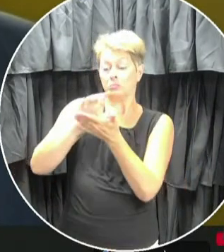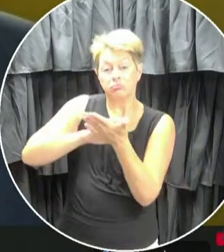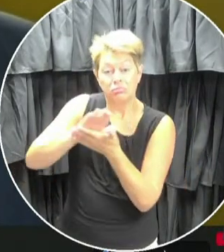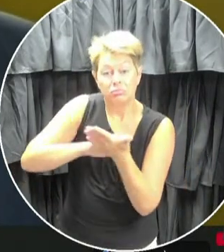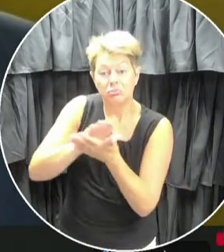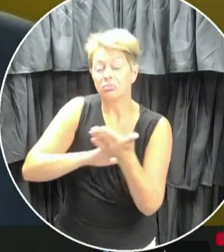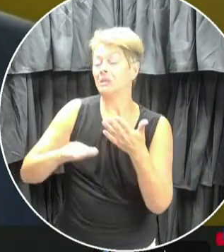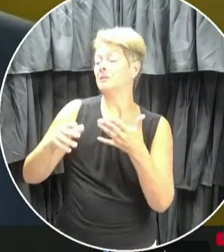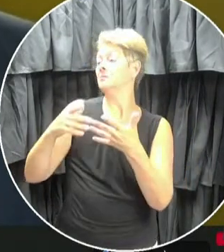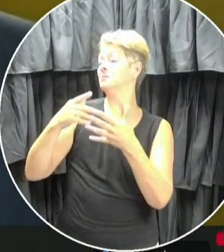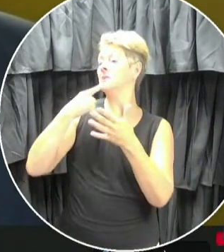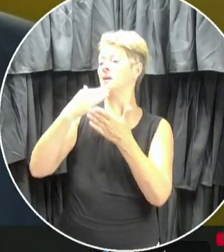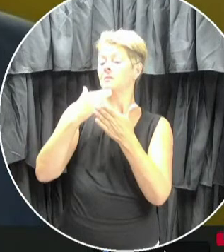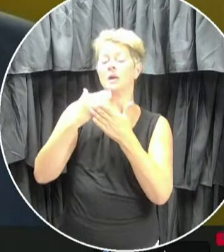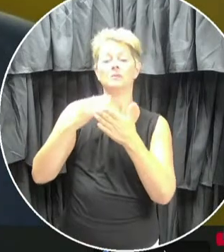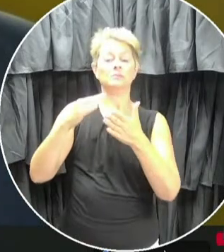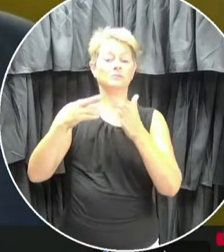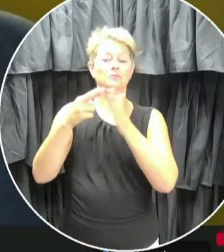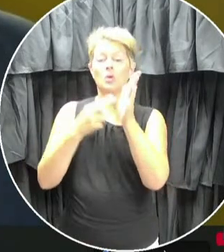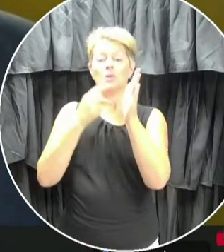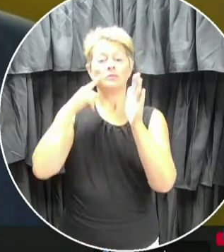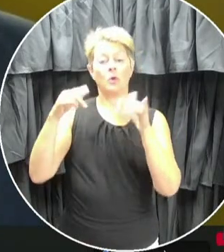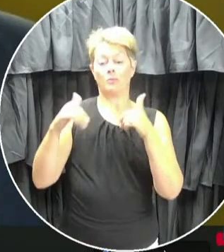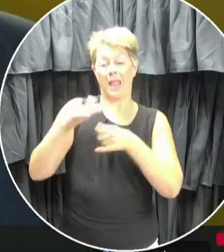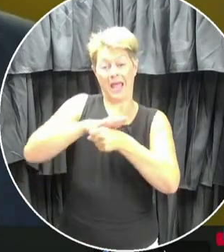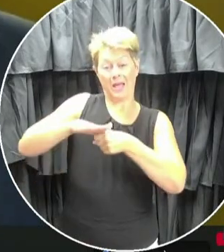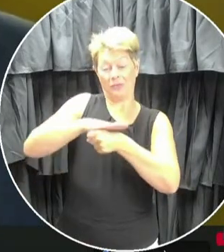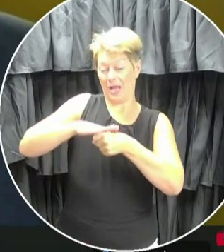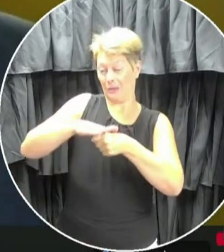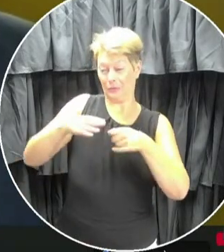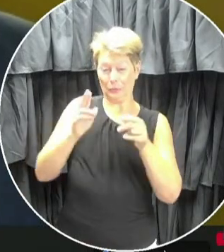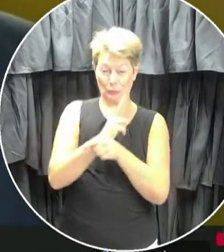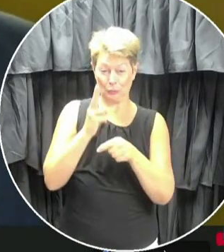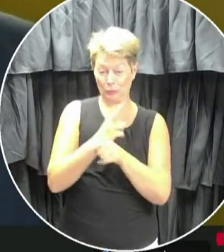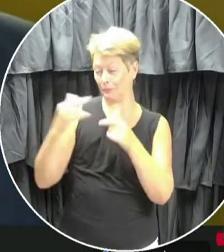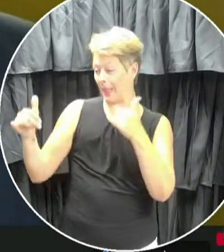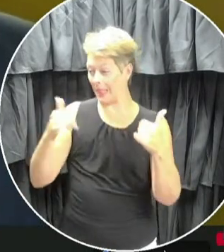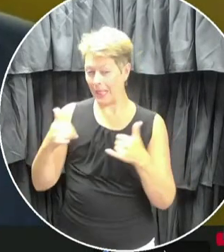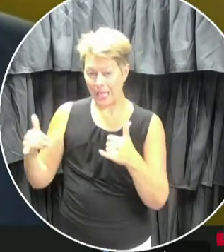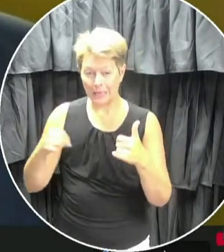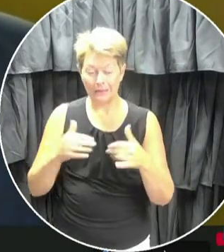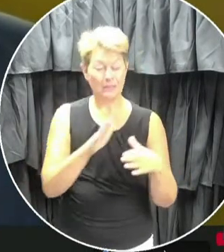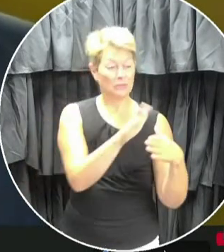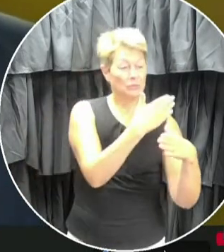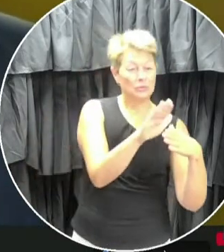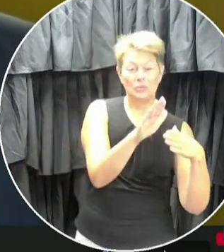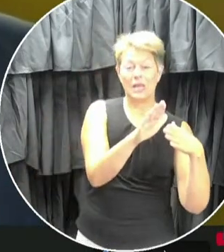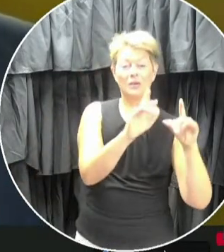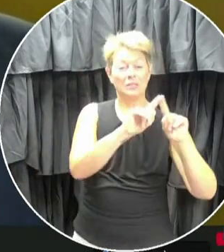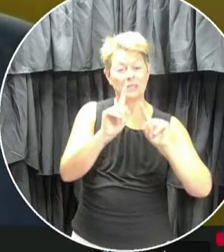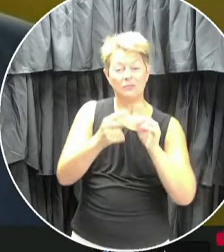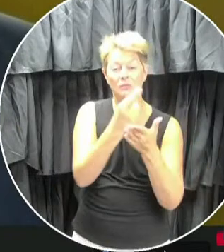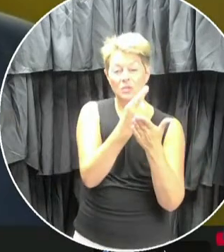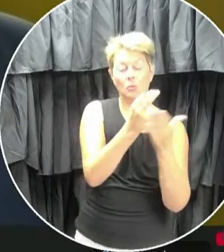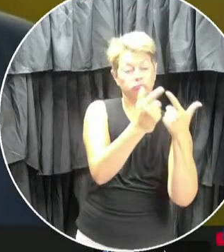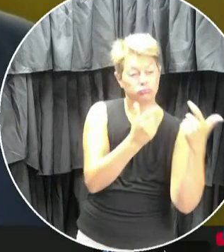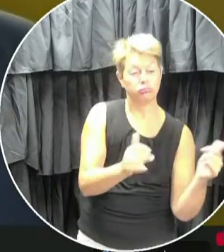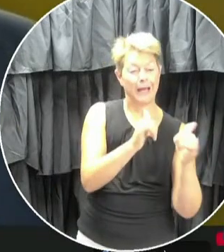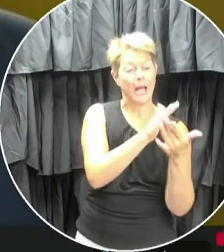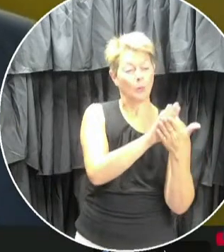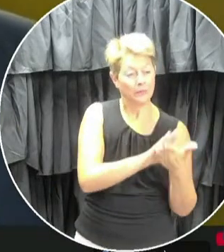playground use, recess, food services, staff gatherings, physical distancing, sharing of equipment and resources, and a whole lot more.